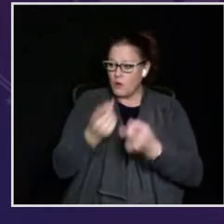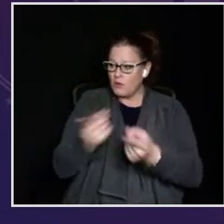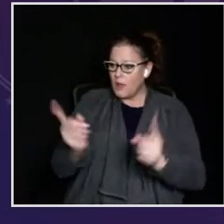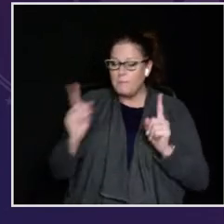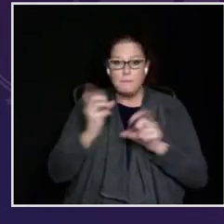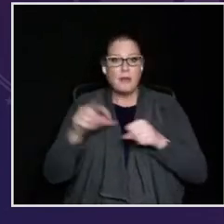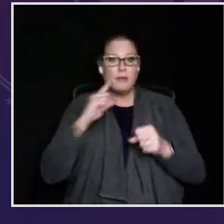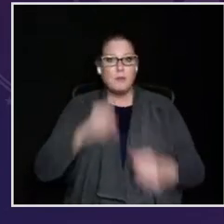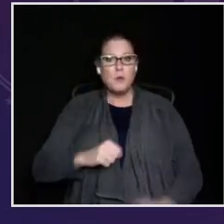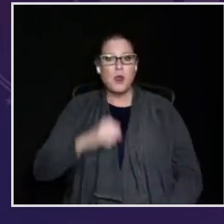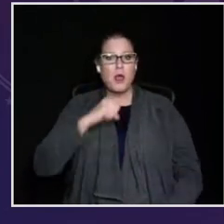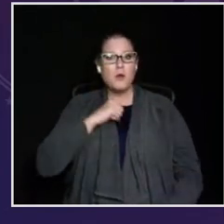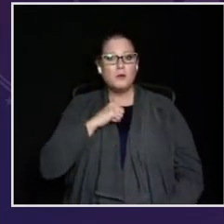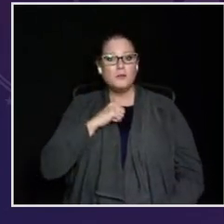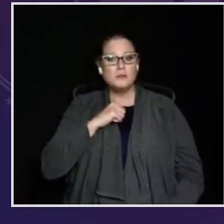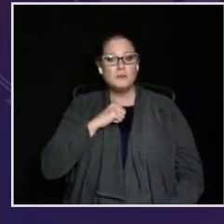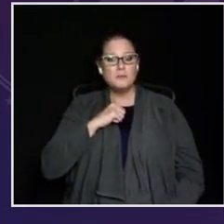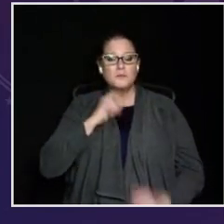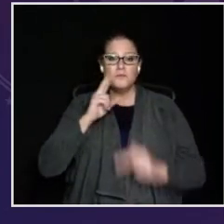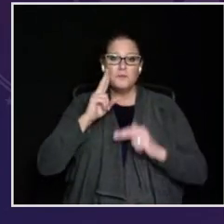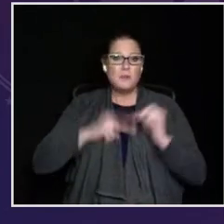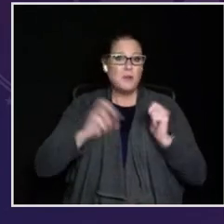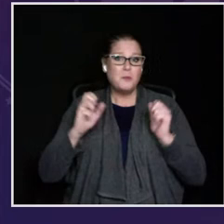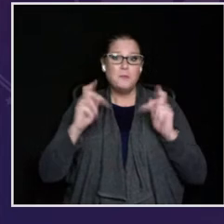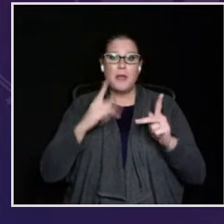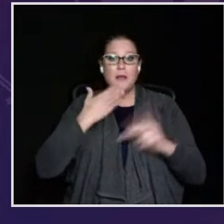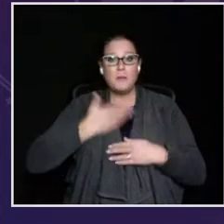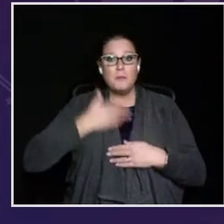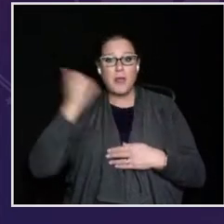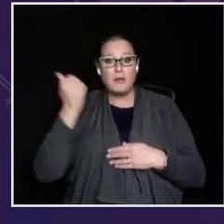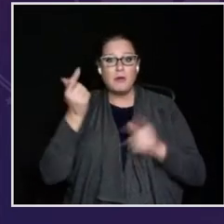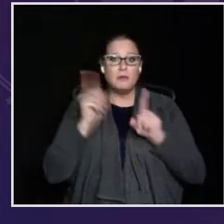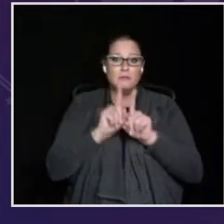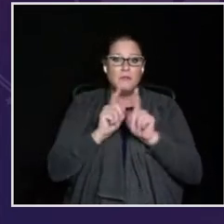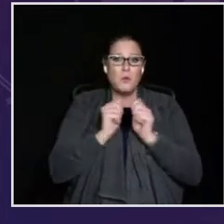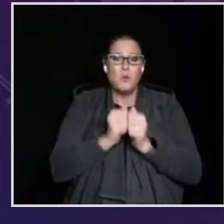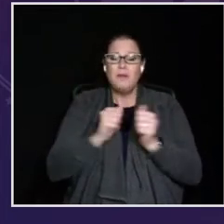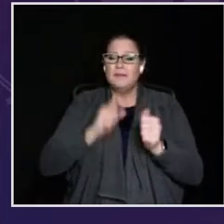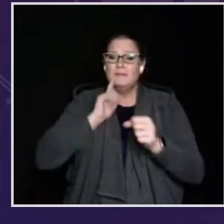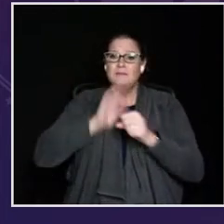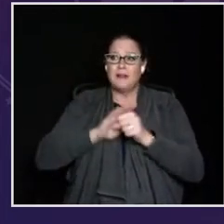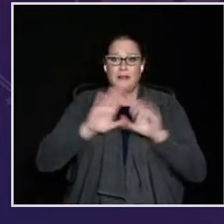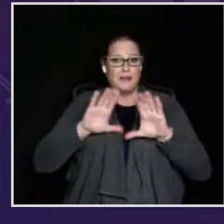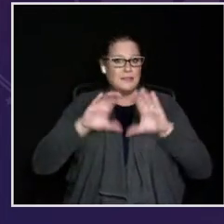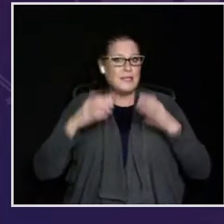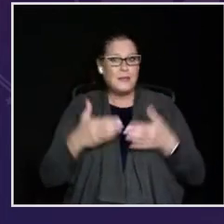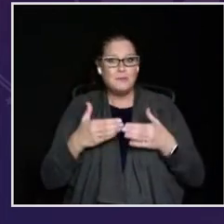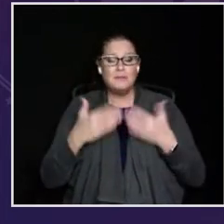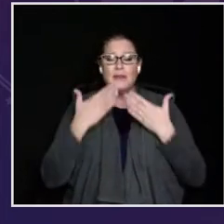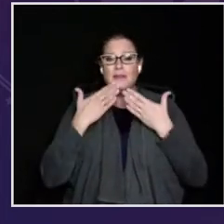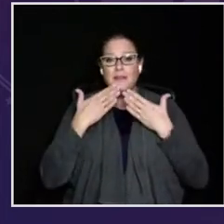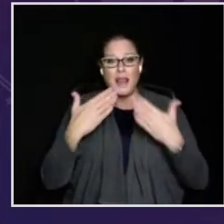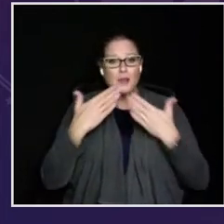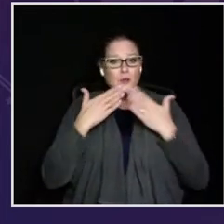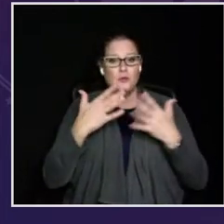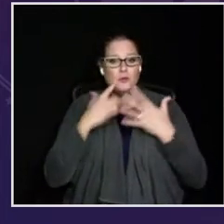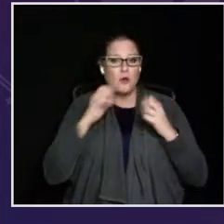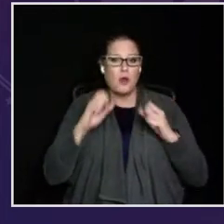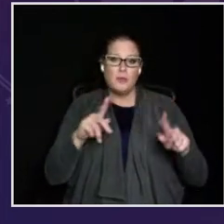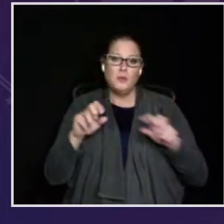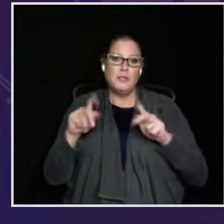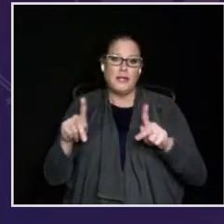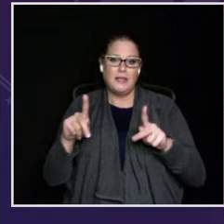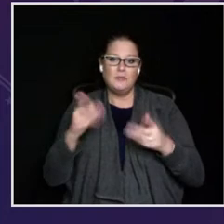help restore the people's faith, to deliver for them and make them proud, and to build back better alongside